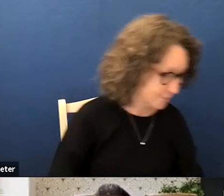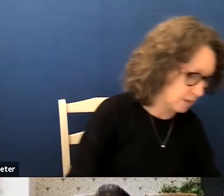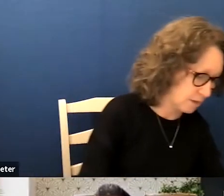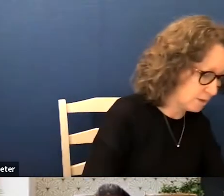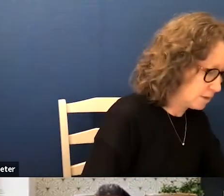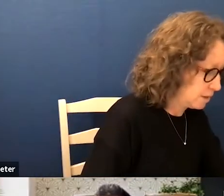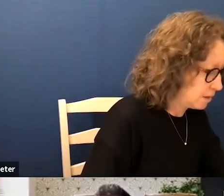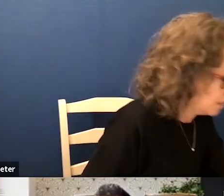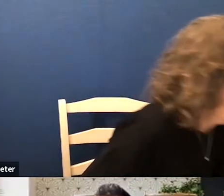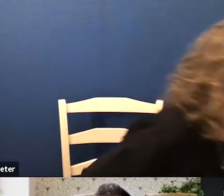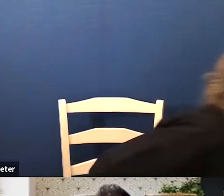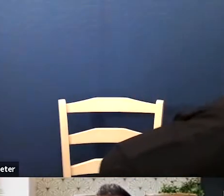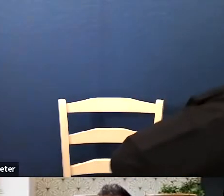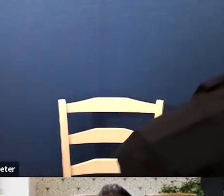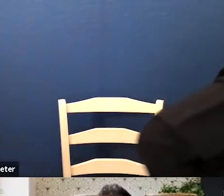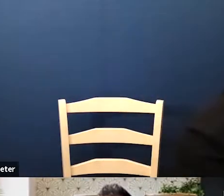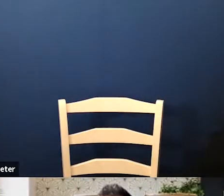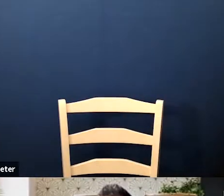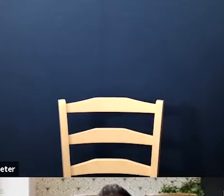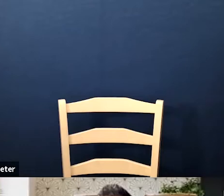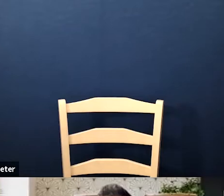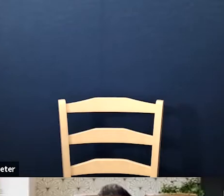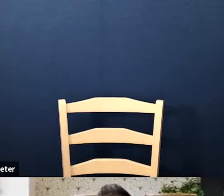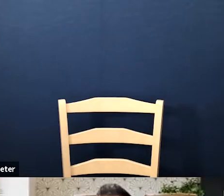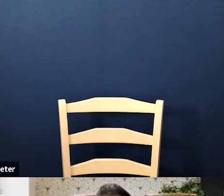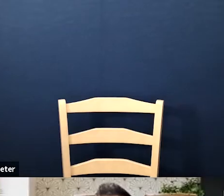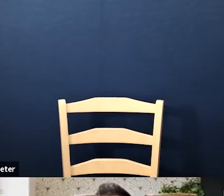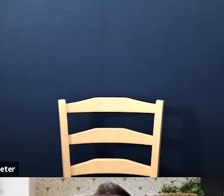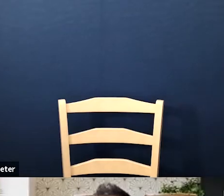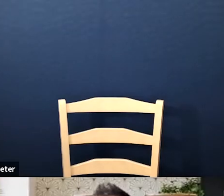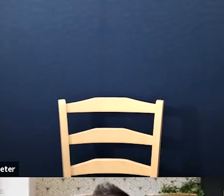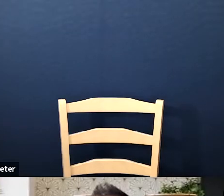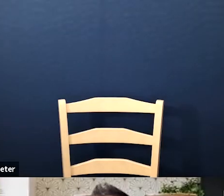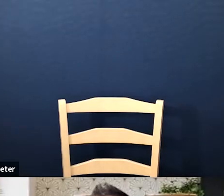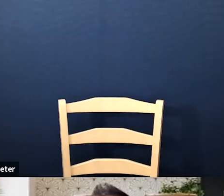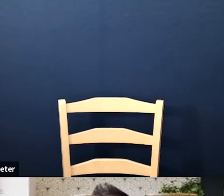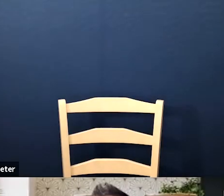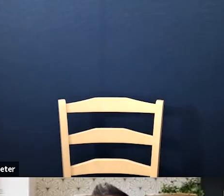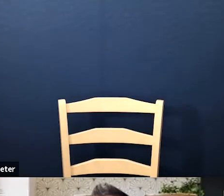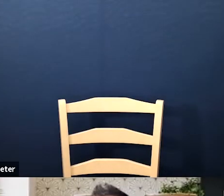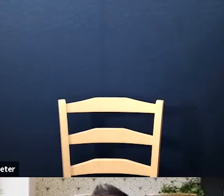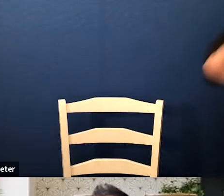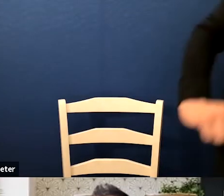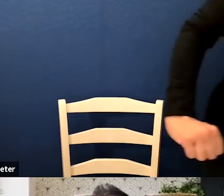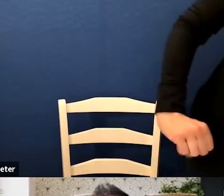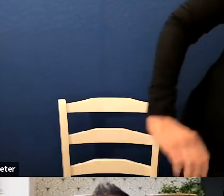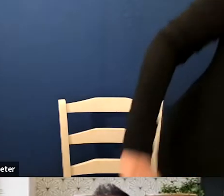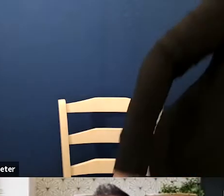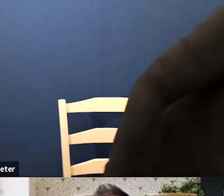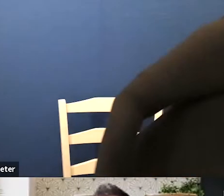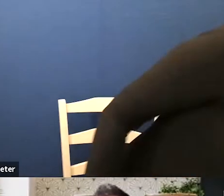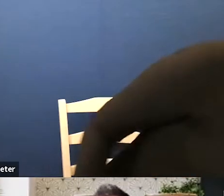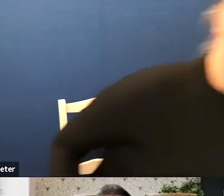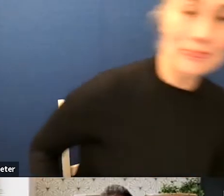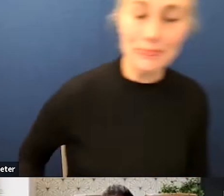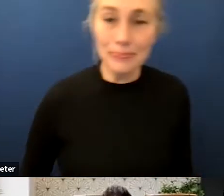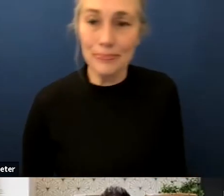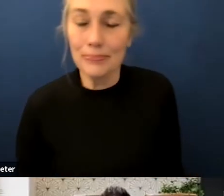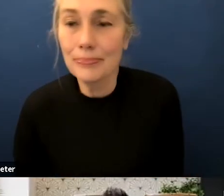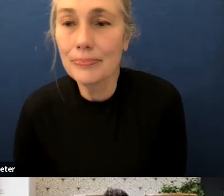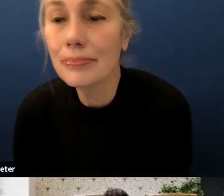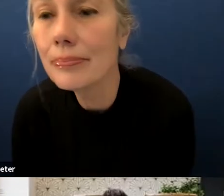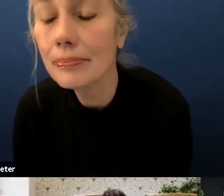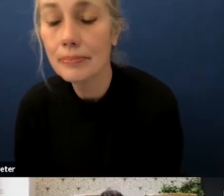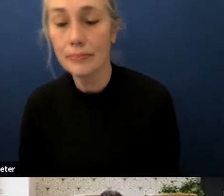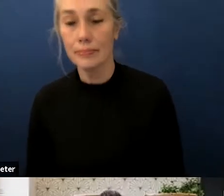uh you miss caps and mr kelly do you have any comments uh yeah i would just like to echo the